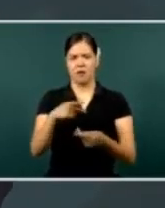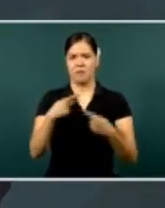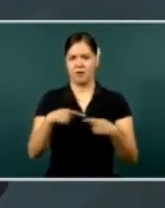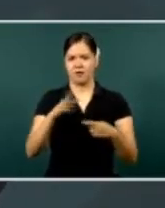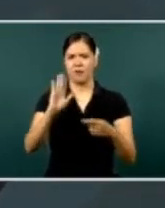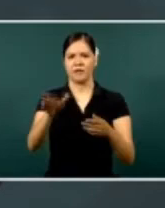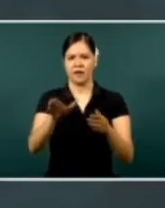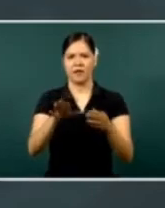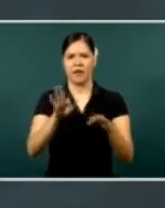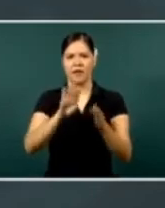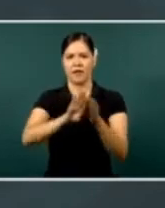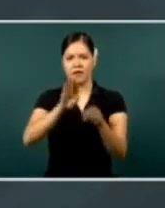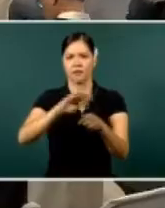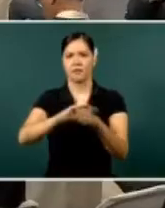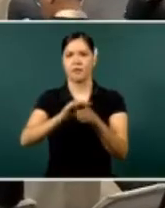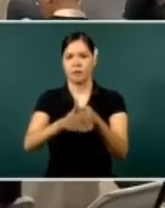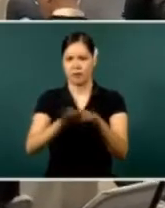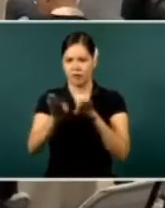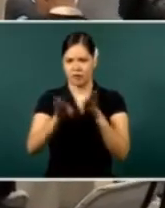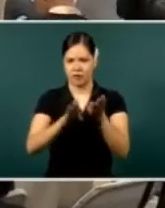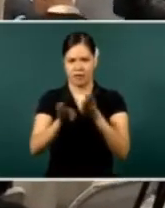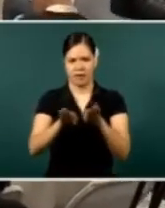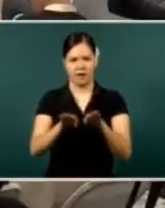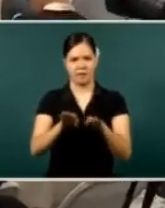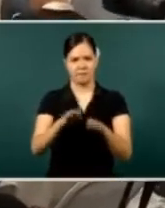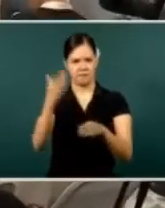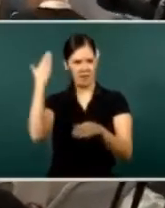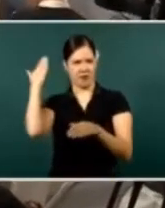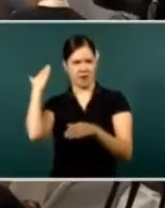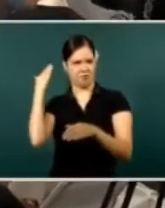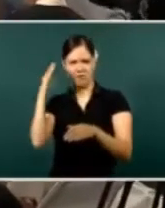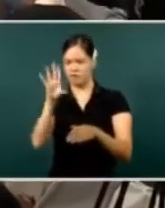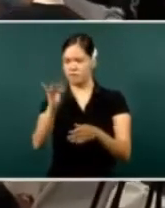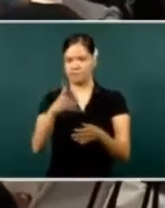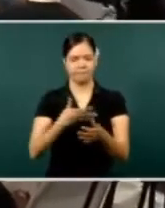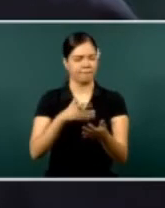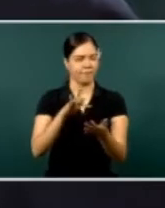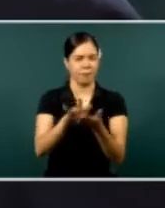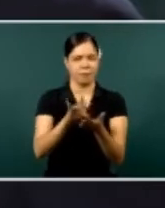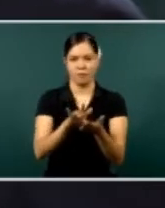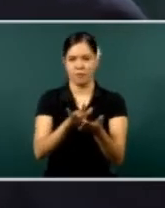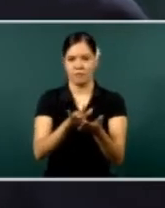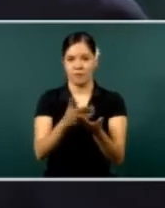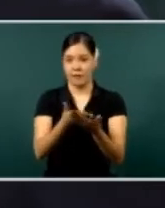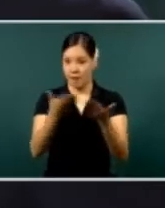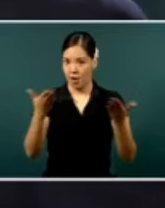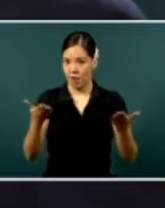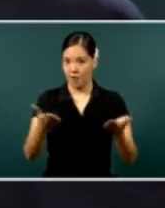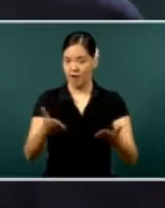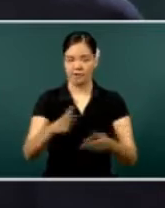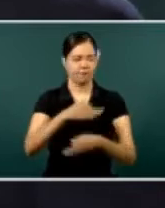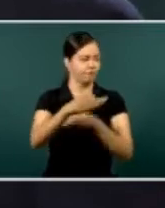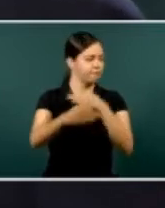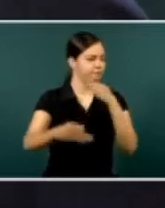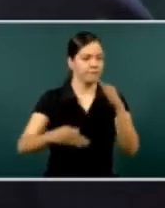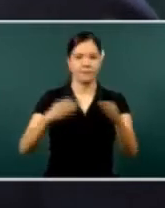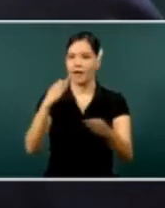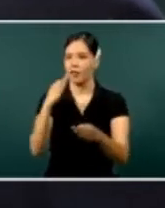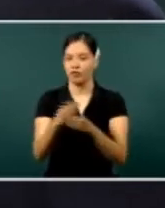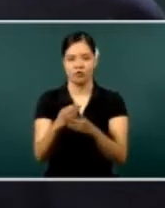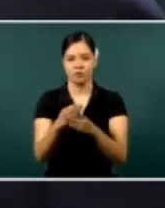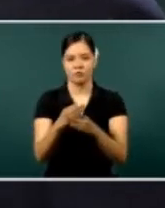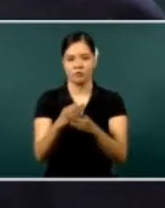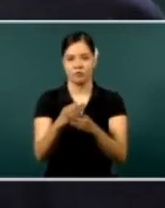or other, uh, people that were retired. Now, everyone will be getting the adult,